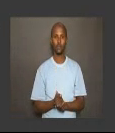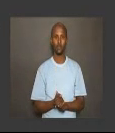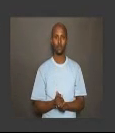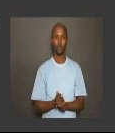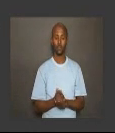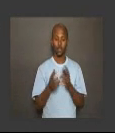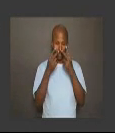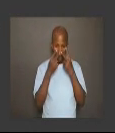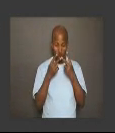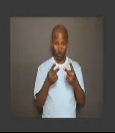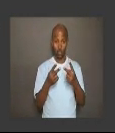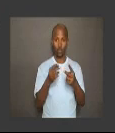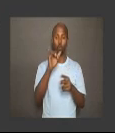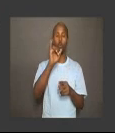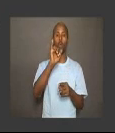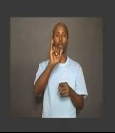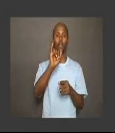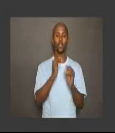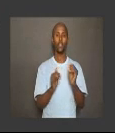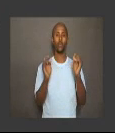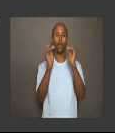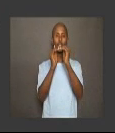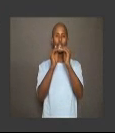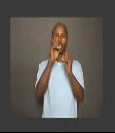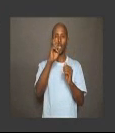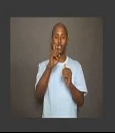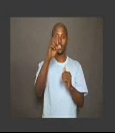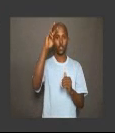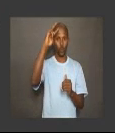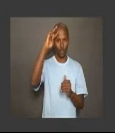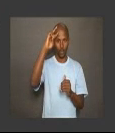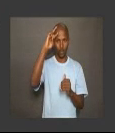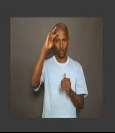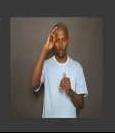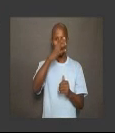Thank you. Thank you.